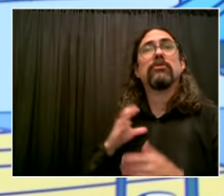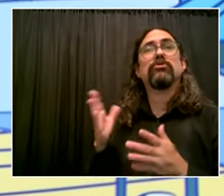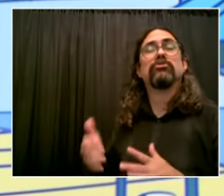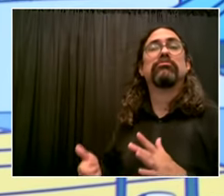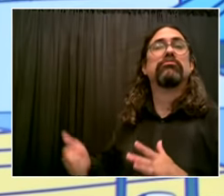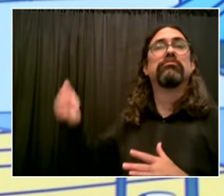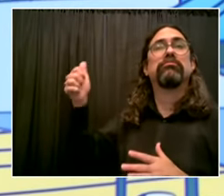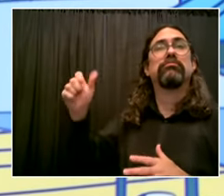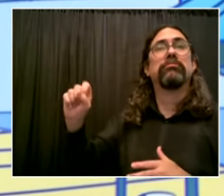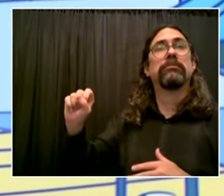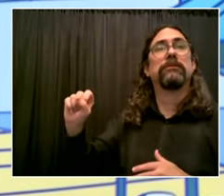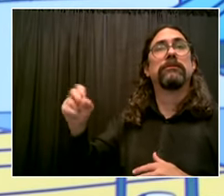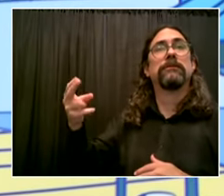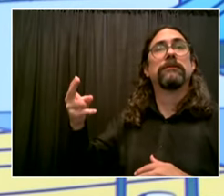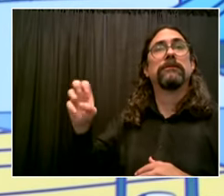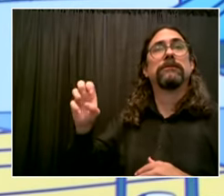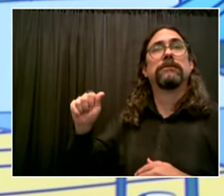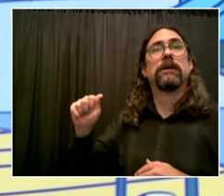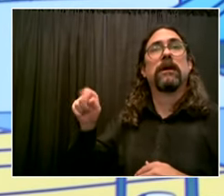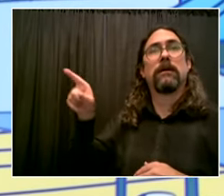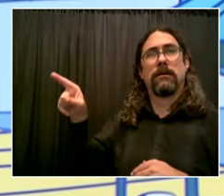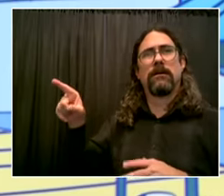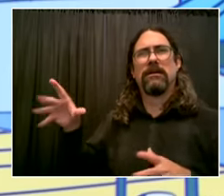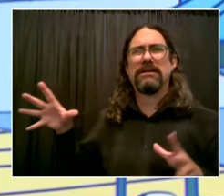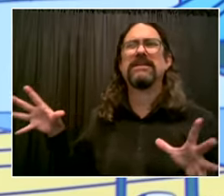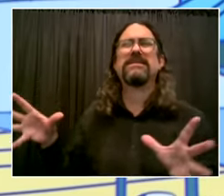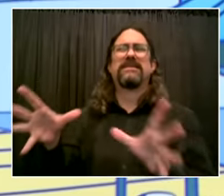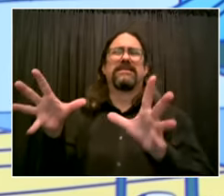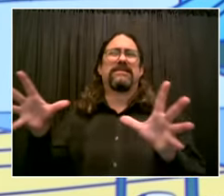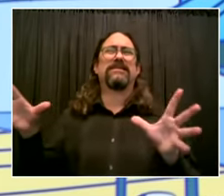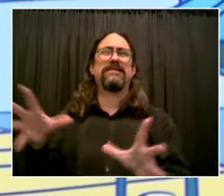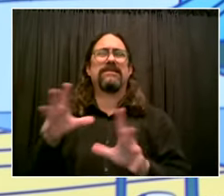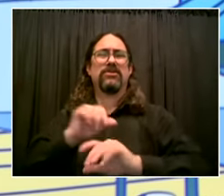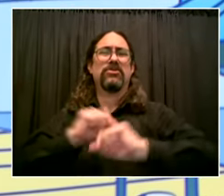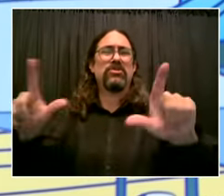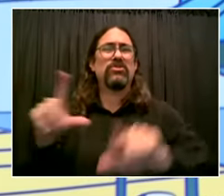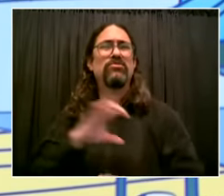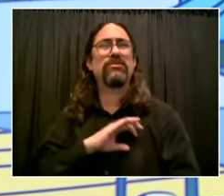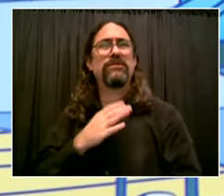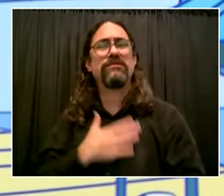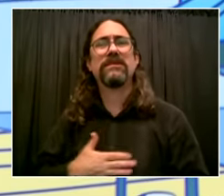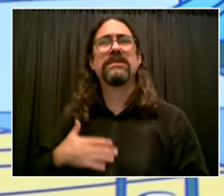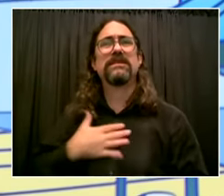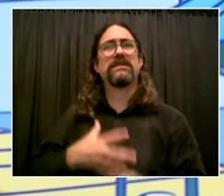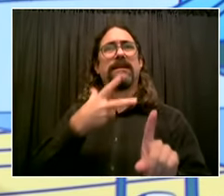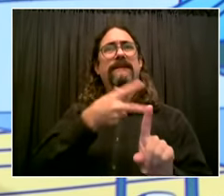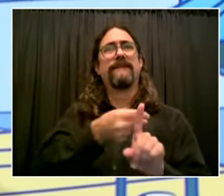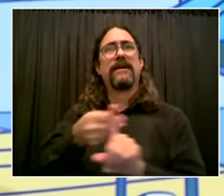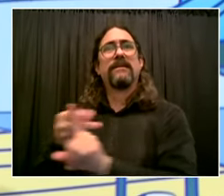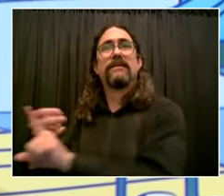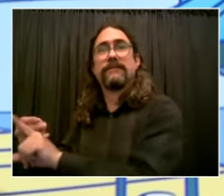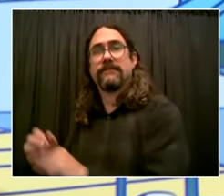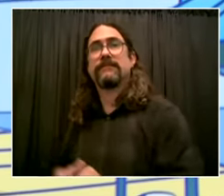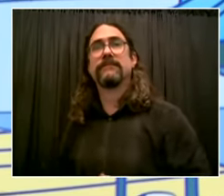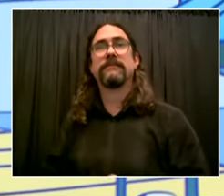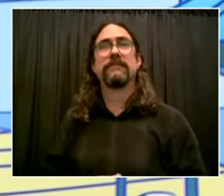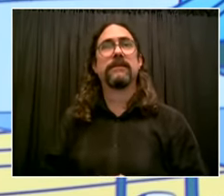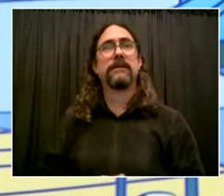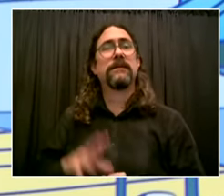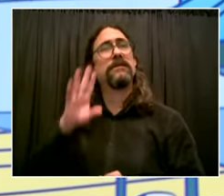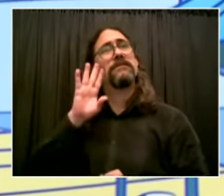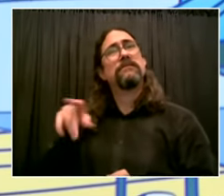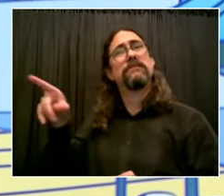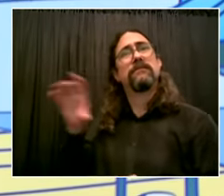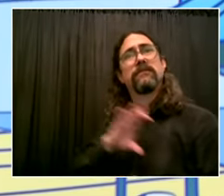force in 1991 and came one from patrol officer all the way up to commissioner and he's saying very personally to officers you need to get